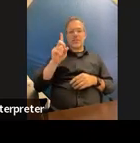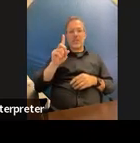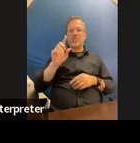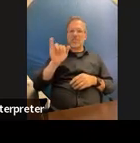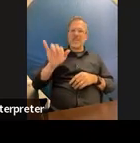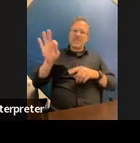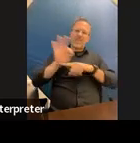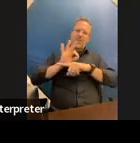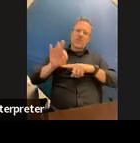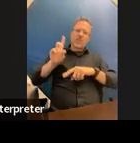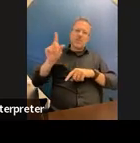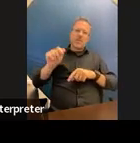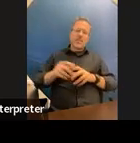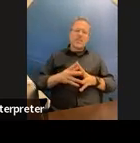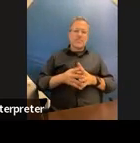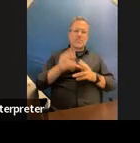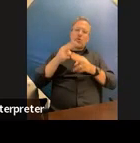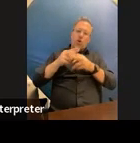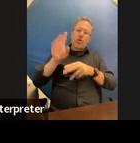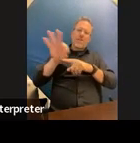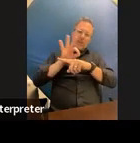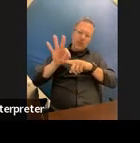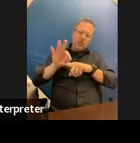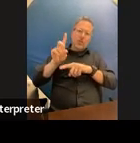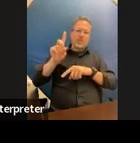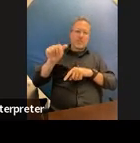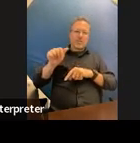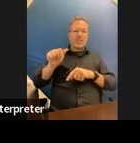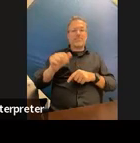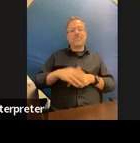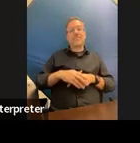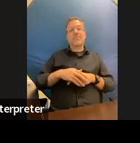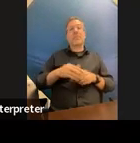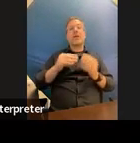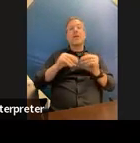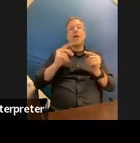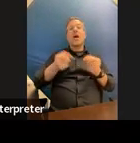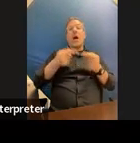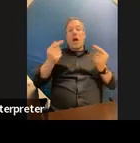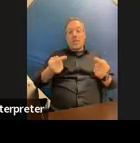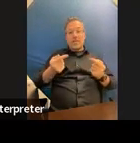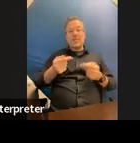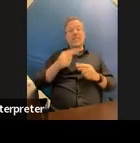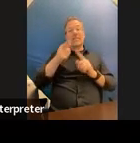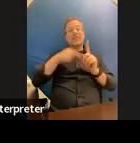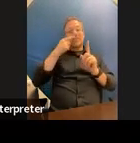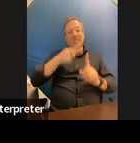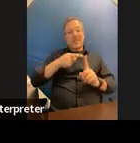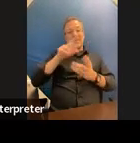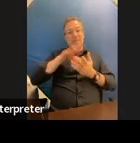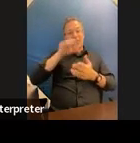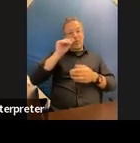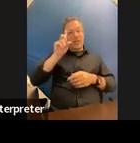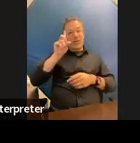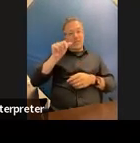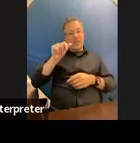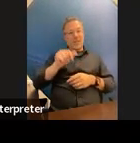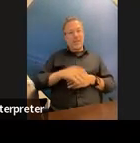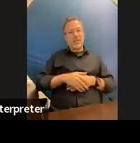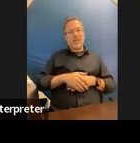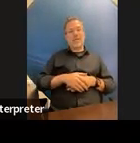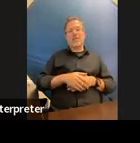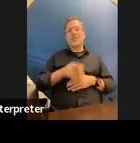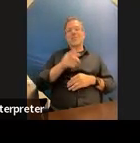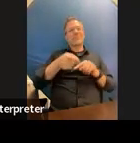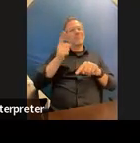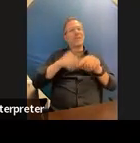and the opposite of that specific learning disability is the imperfect ability to